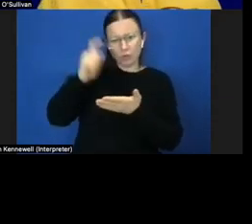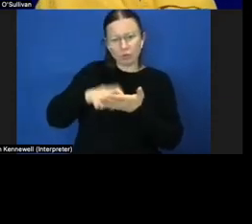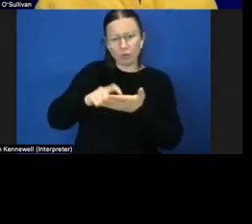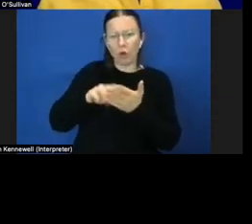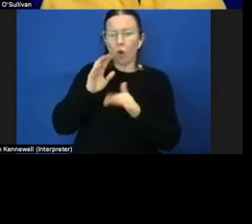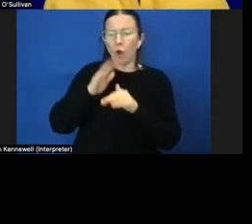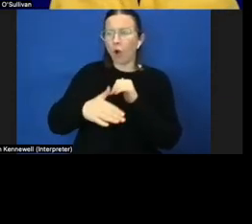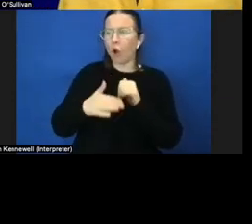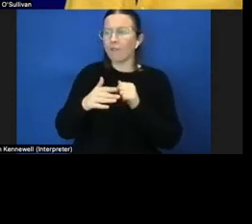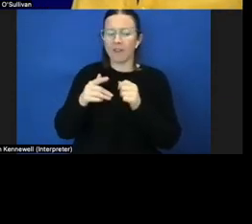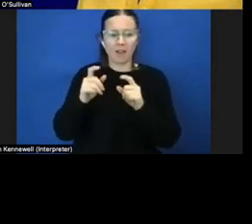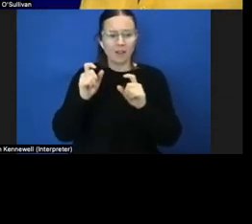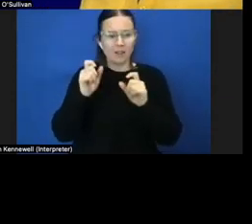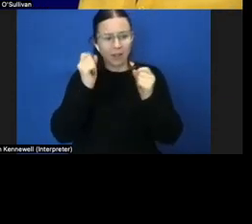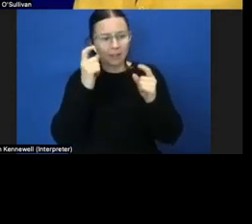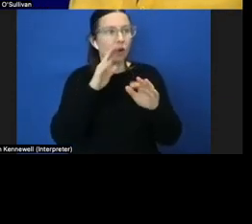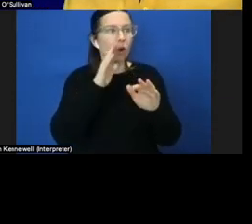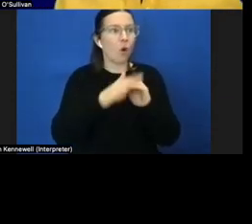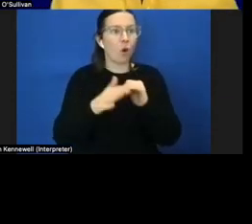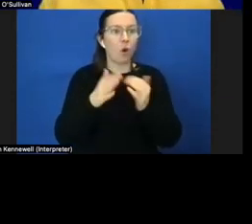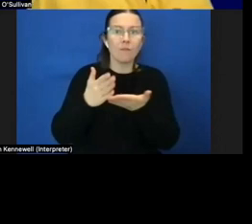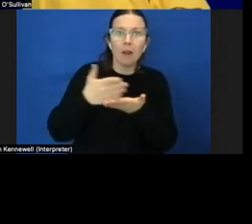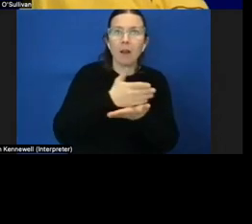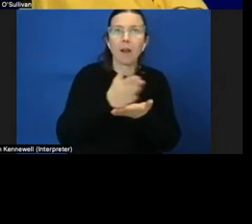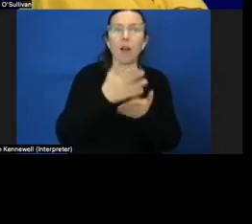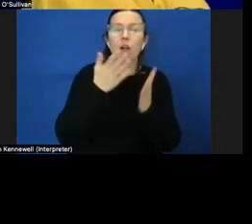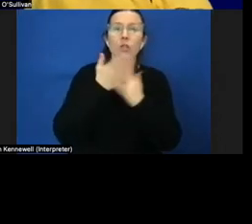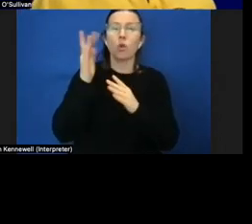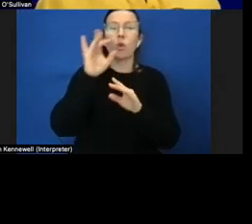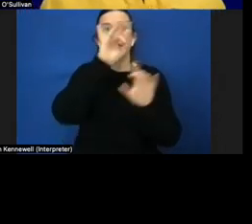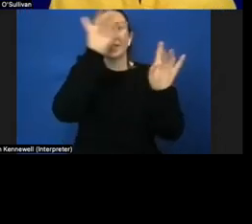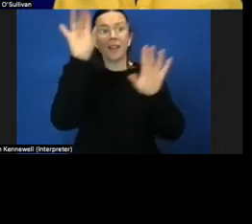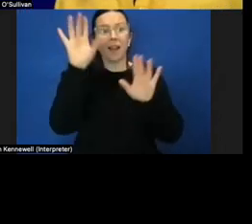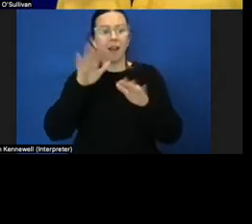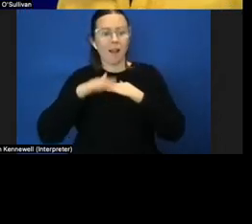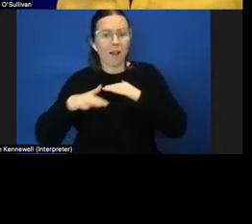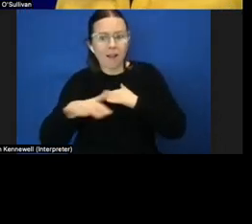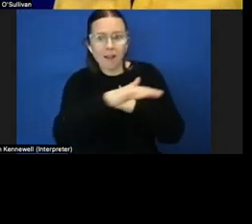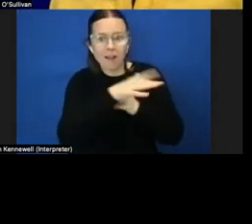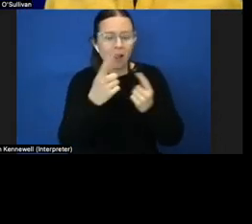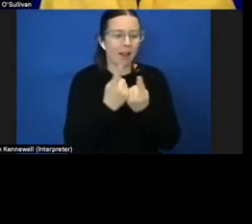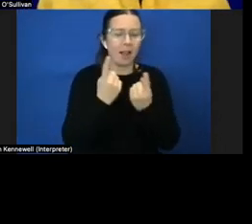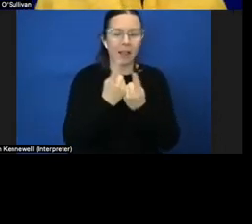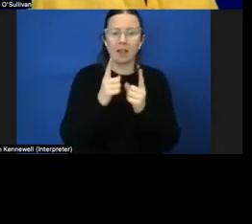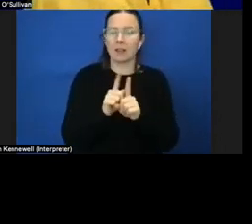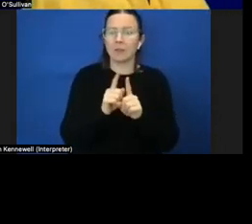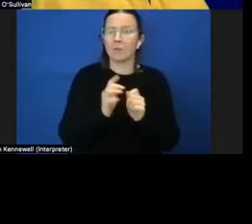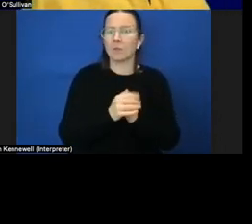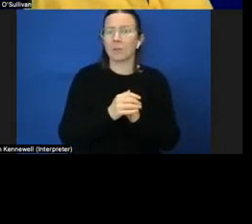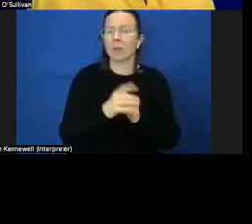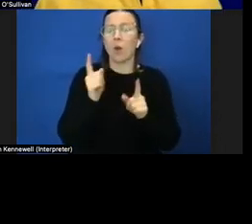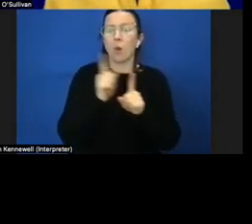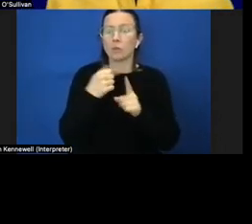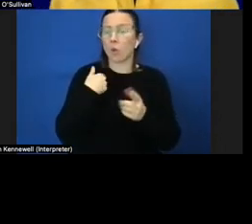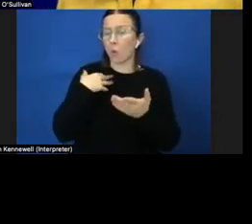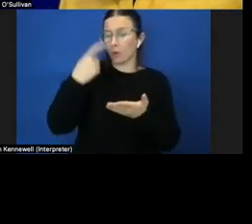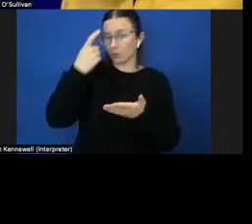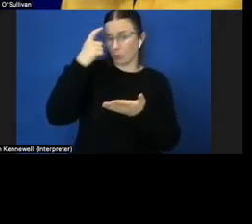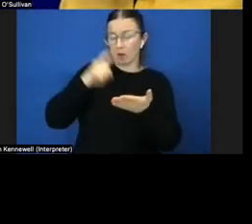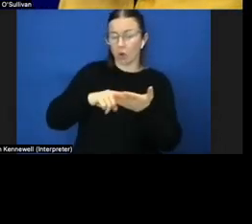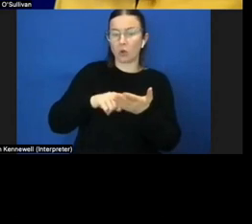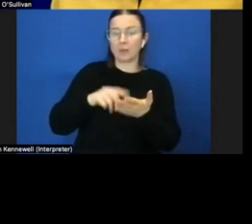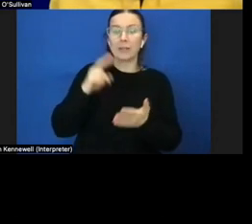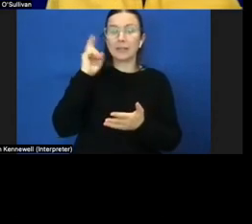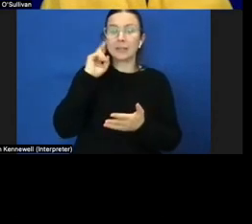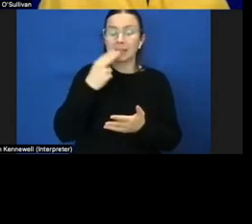the patterns of stars and wayfinding through the song lines um i also want to acknowledge the experiences of deaf hard of hearing blind